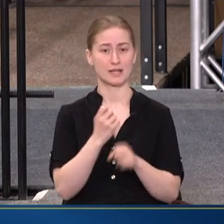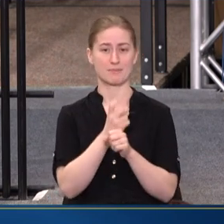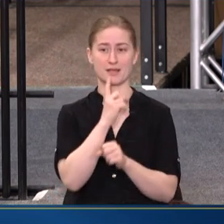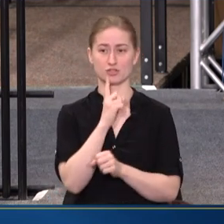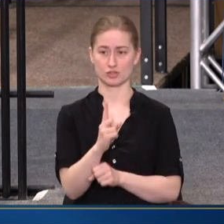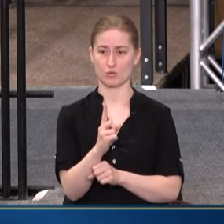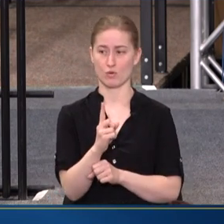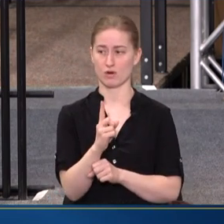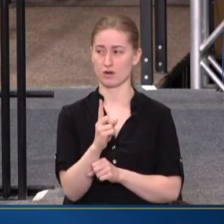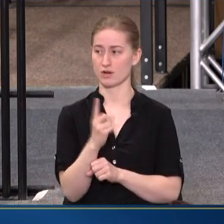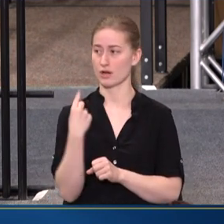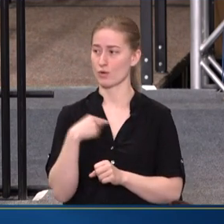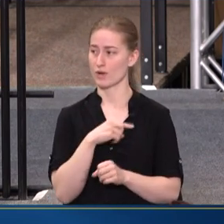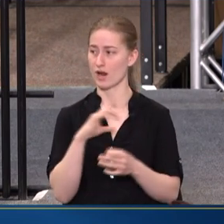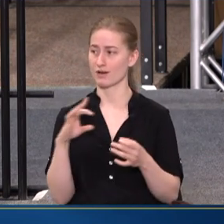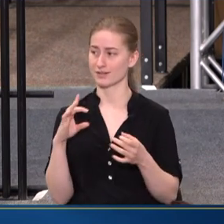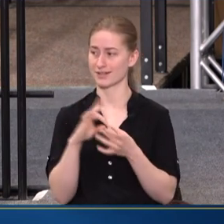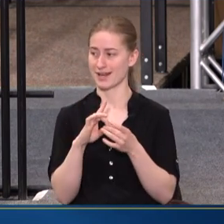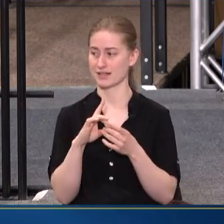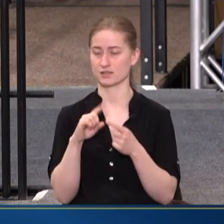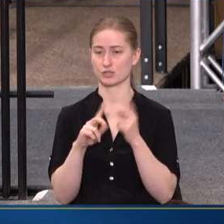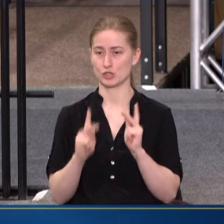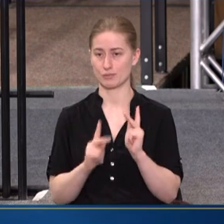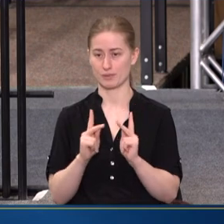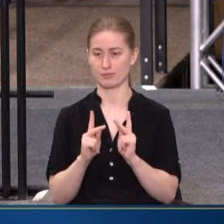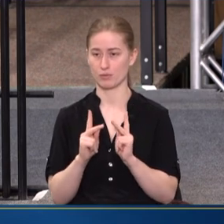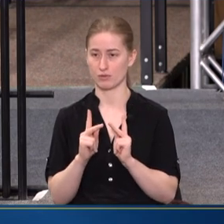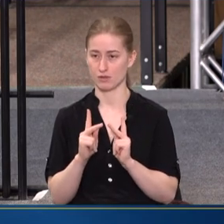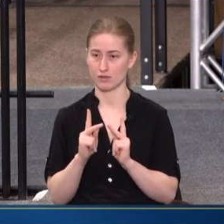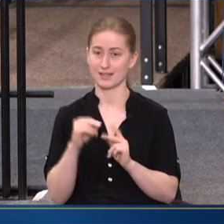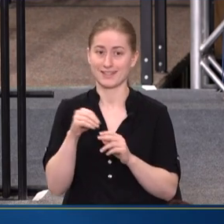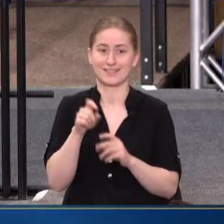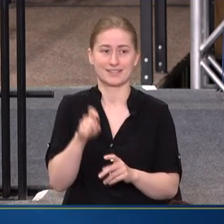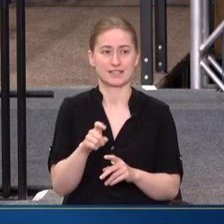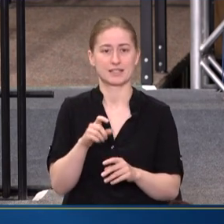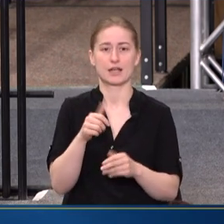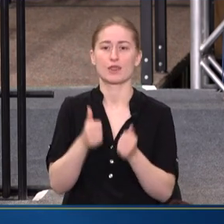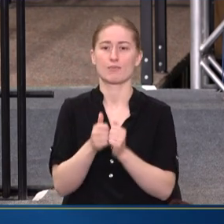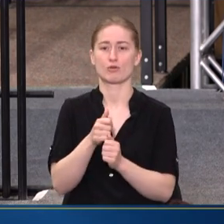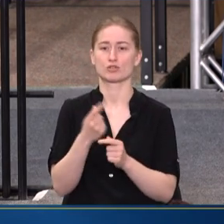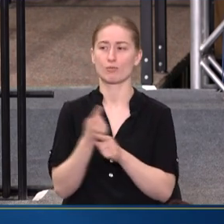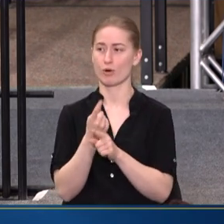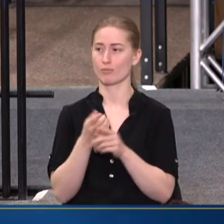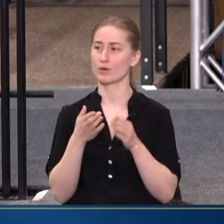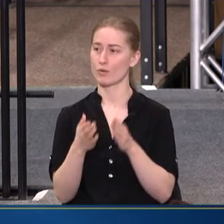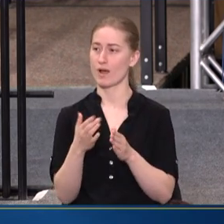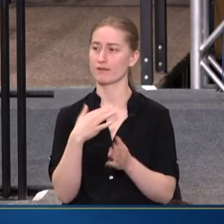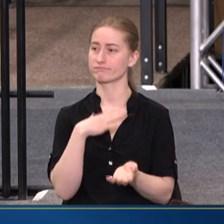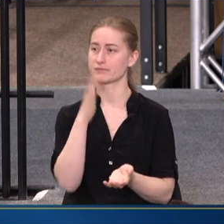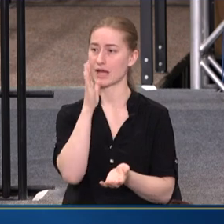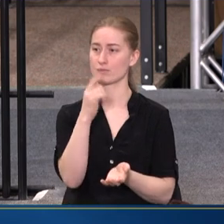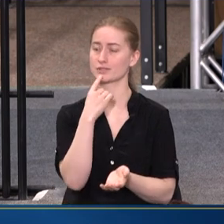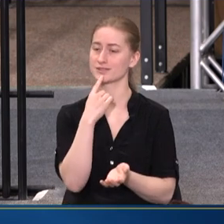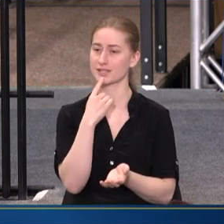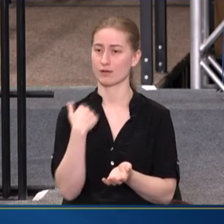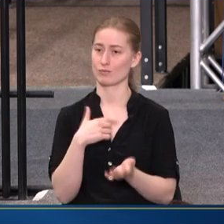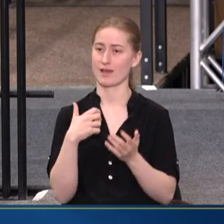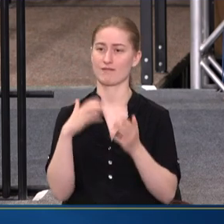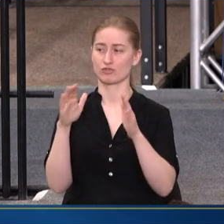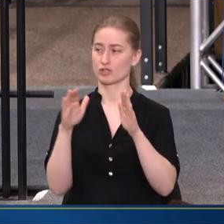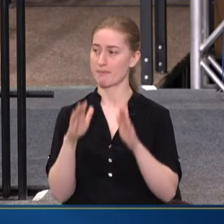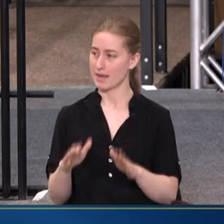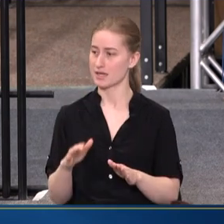SURE THAT WE ARE CONNECTING TO PEOPLE IN NEED IN THE MOST APPROPRIATE WAY. AND I WOULD SAY WE HAVE THESE